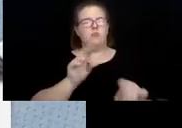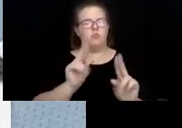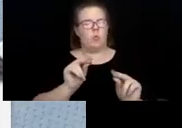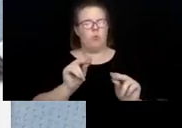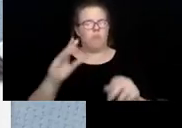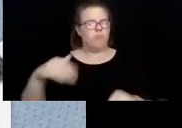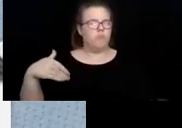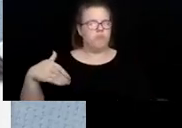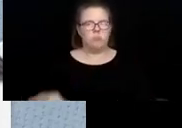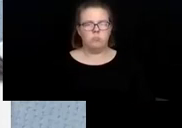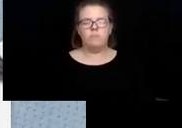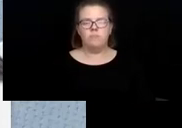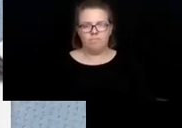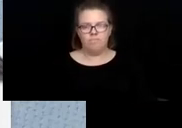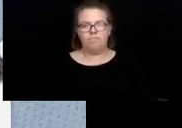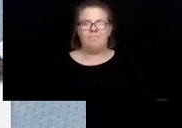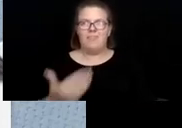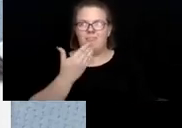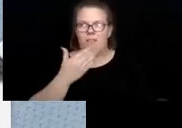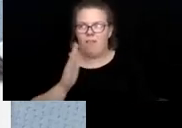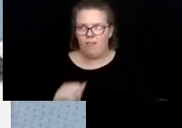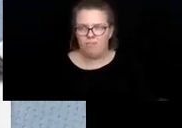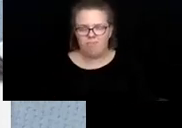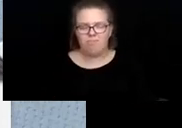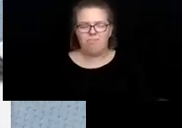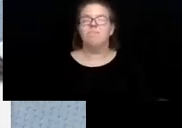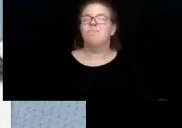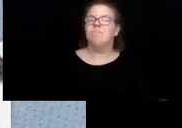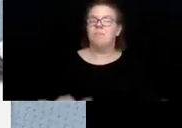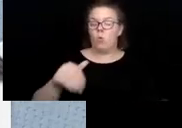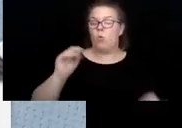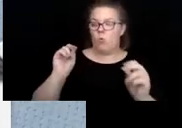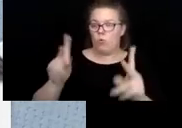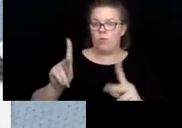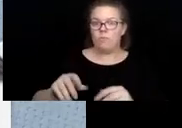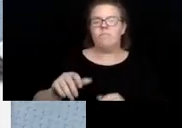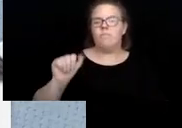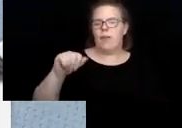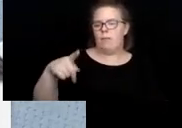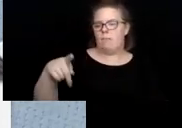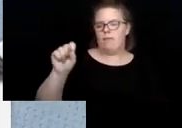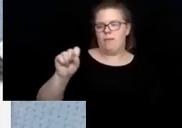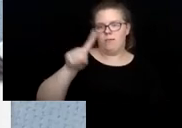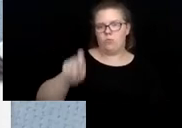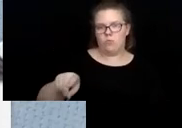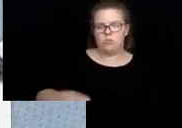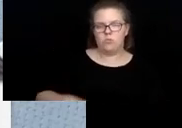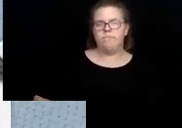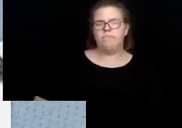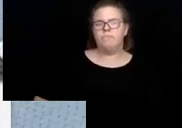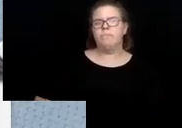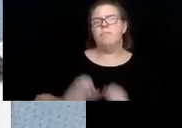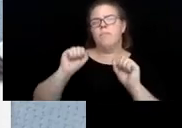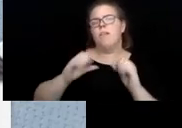not yet. Thankfully. Thanks. Okay. APS question. Can the client